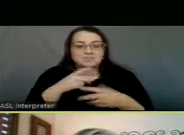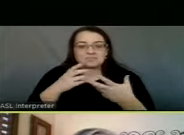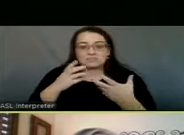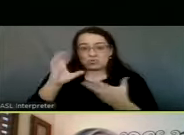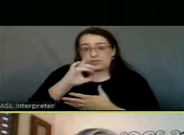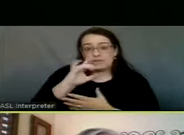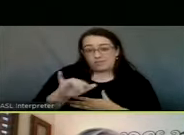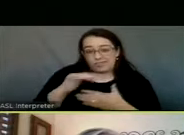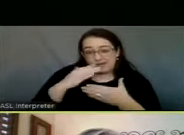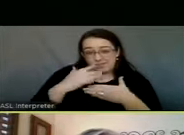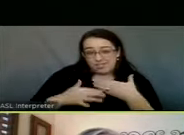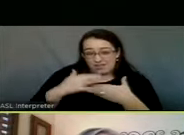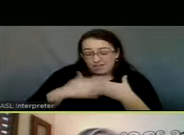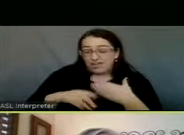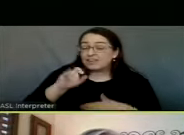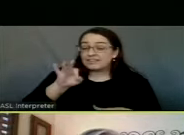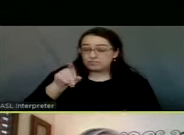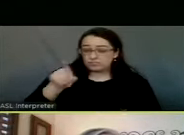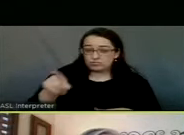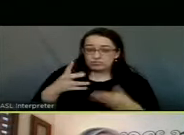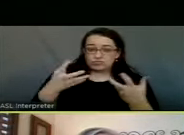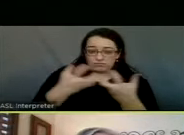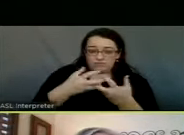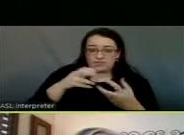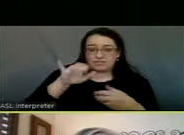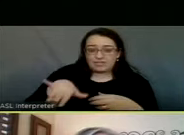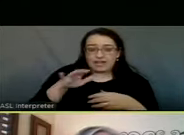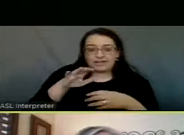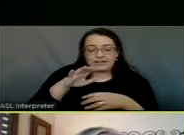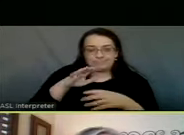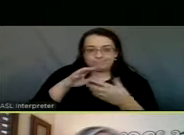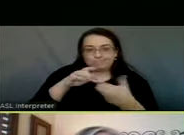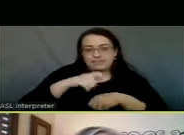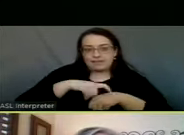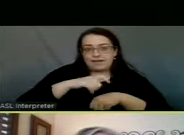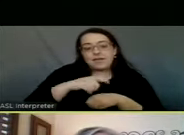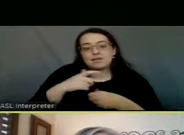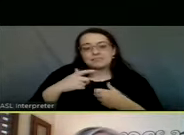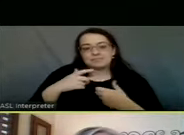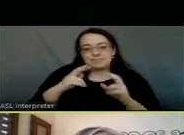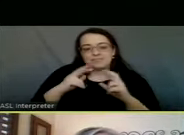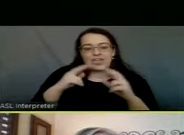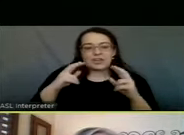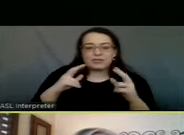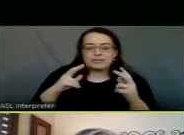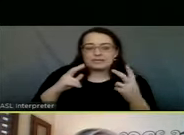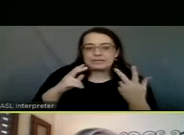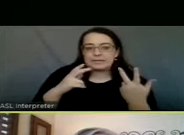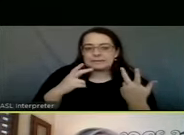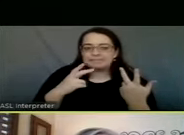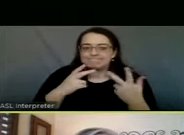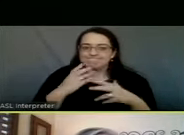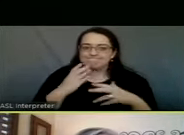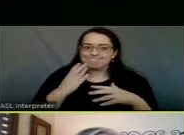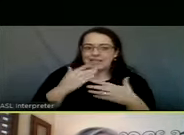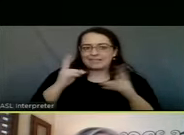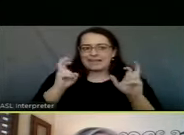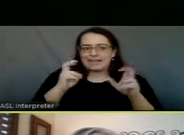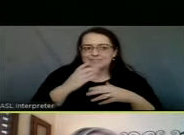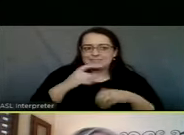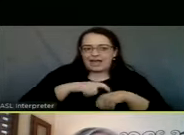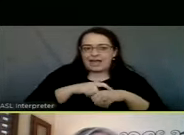to our community, if you fall in that range, it's a very niche area that they are